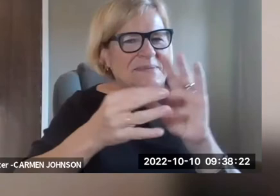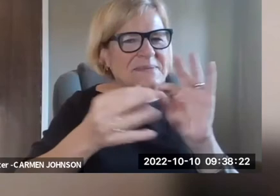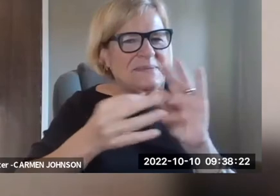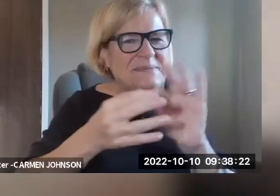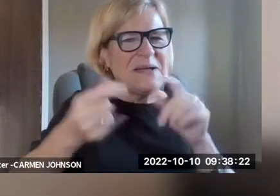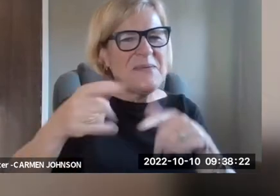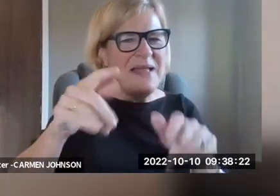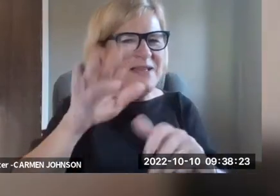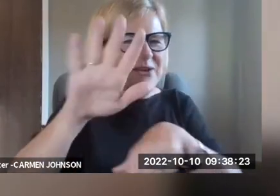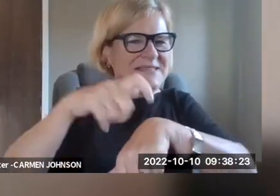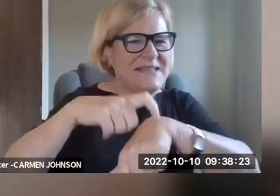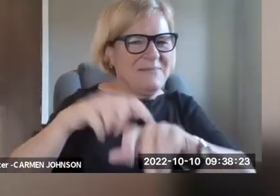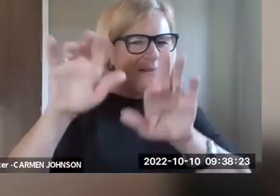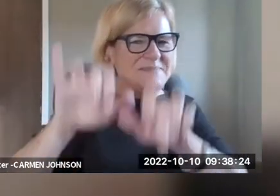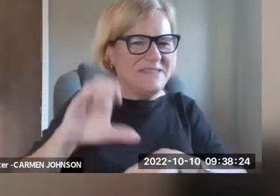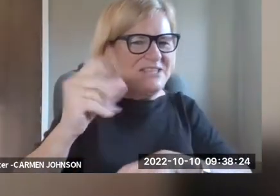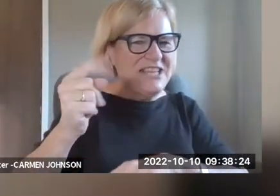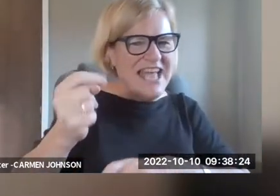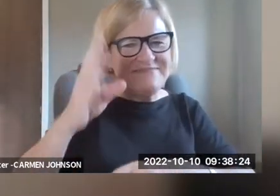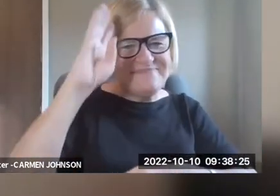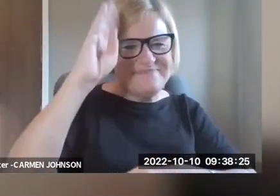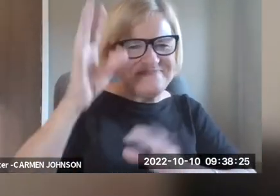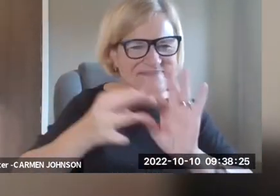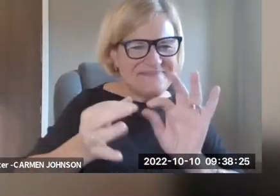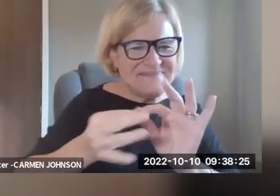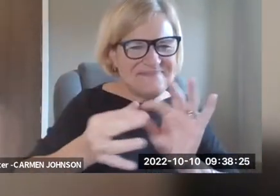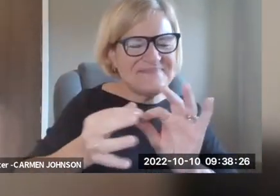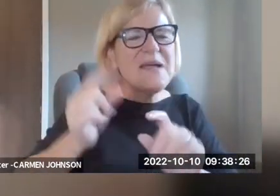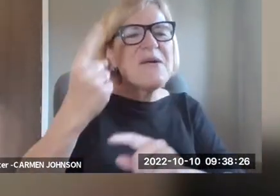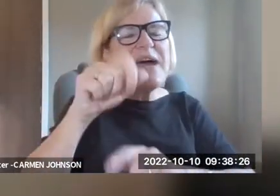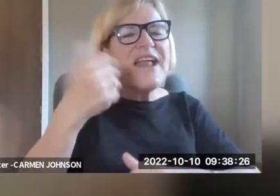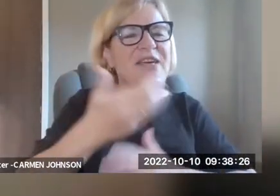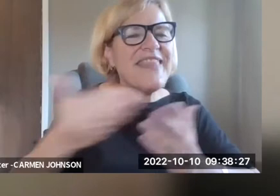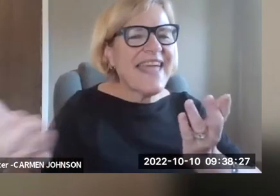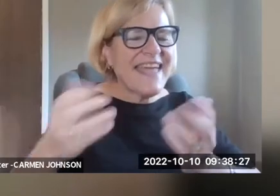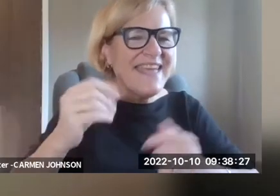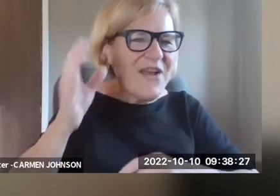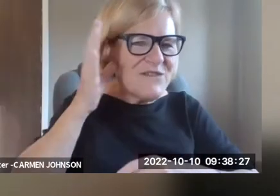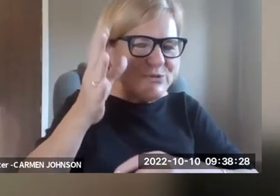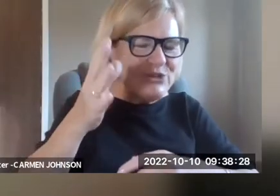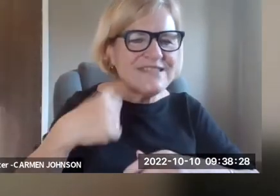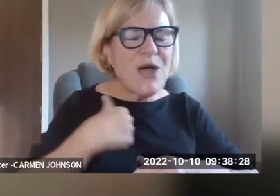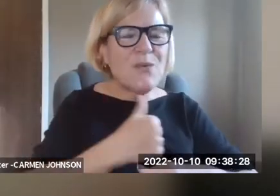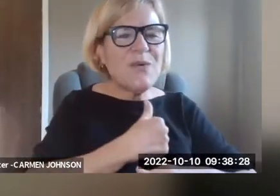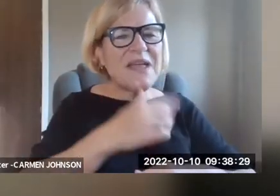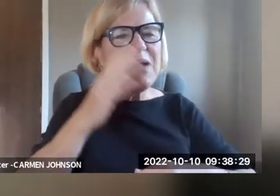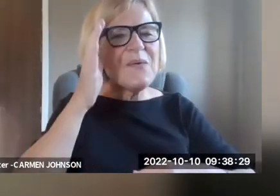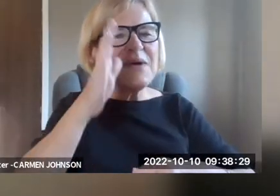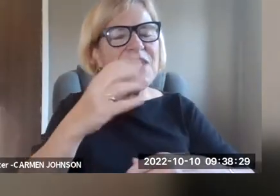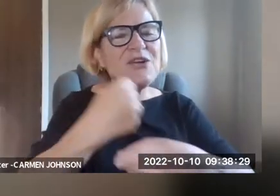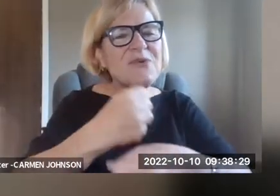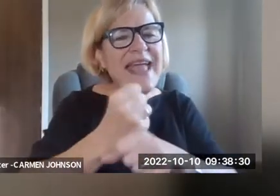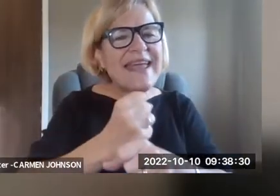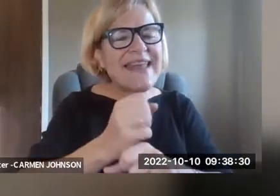role with us. And, um, um, I'm, I'm, little bit riffing while people put things into the chat. So this is your time to put things into the chat.